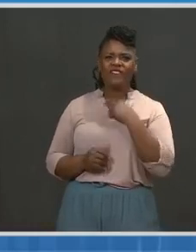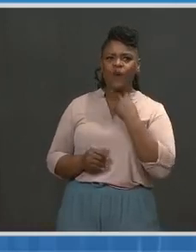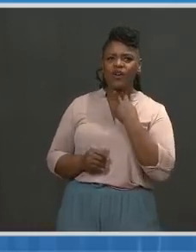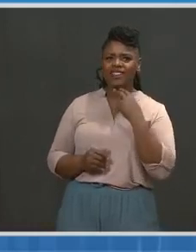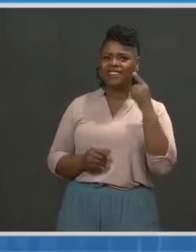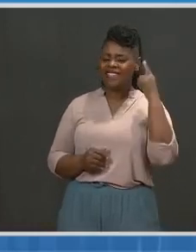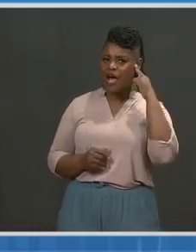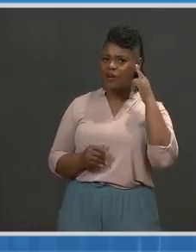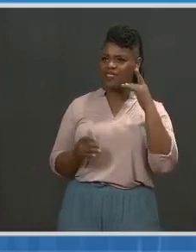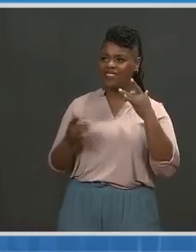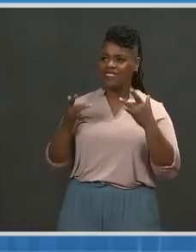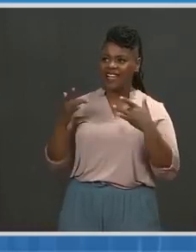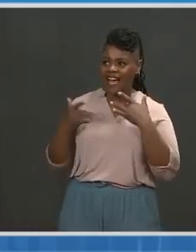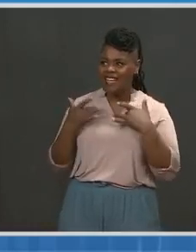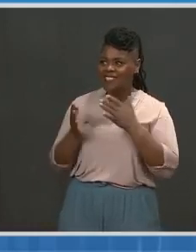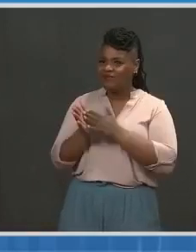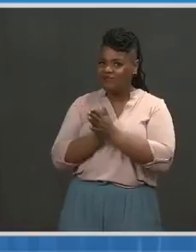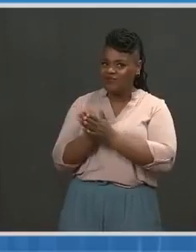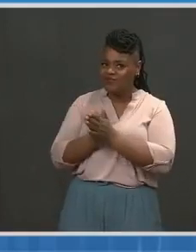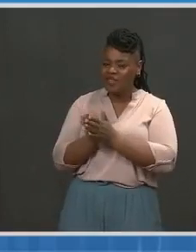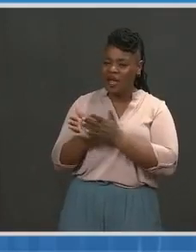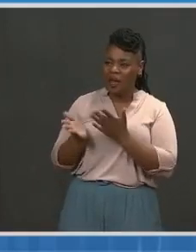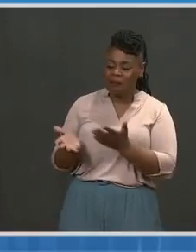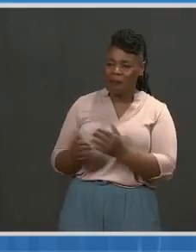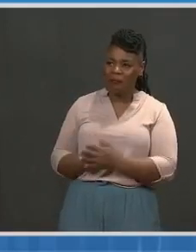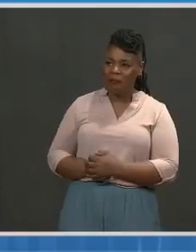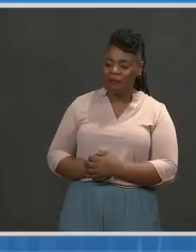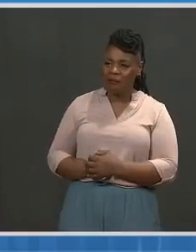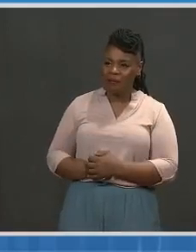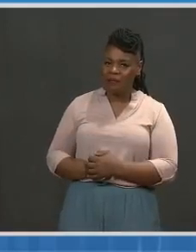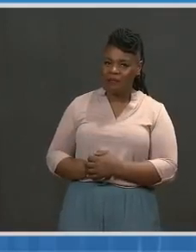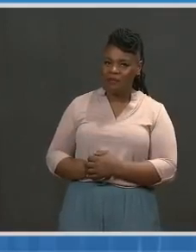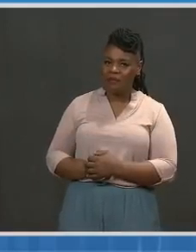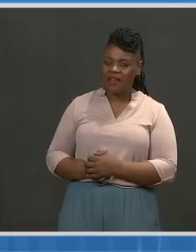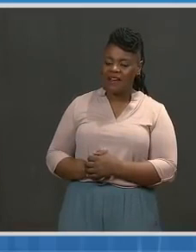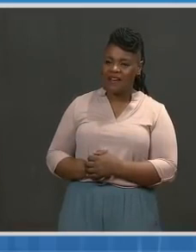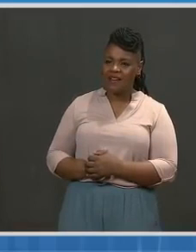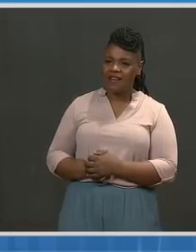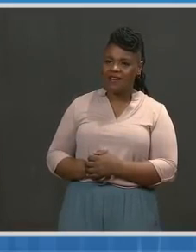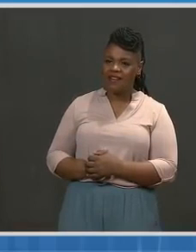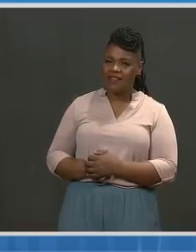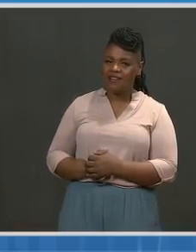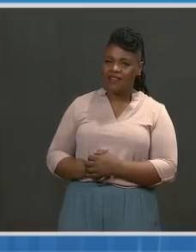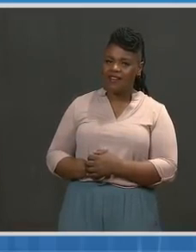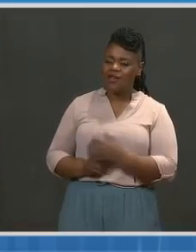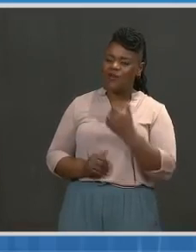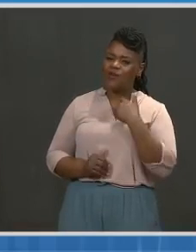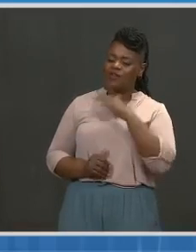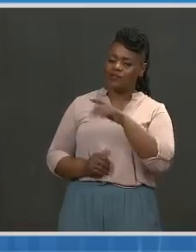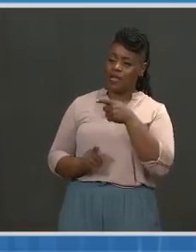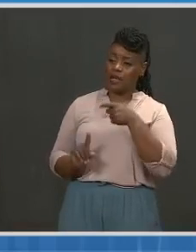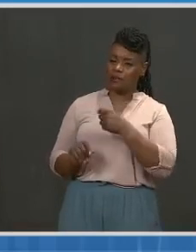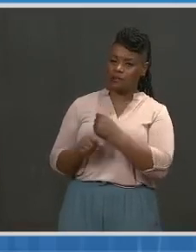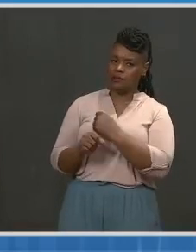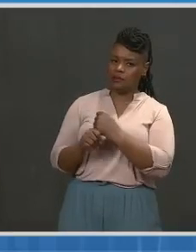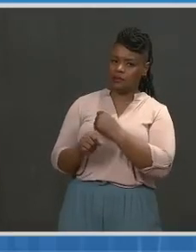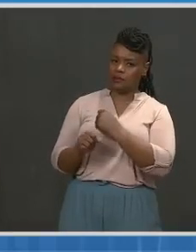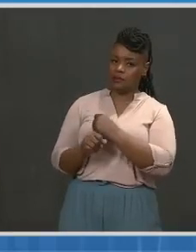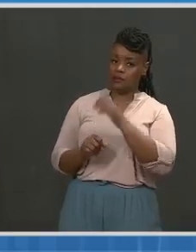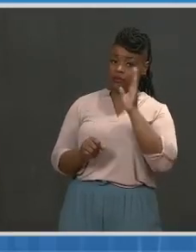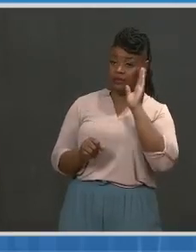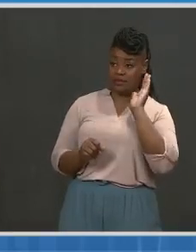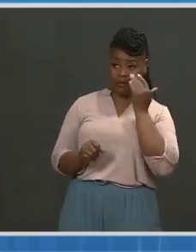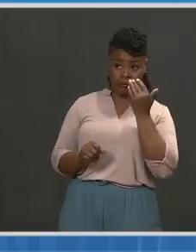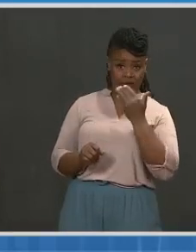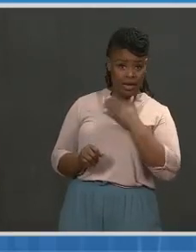voices as you rattle off the statistics and the change implied by those statistics. And